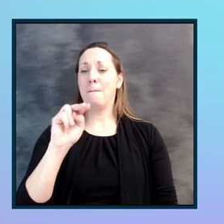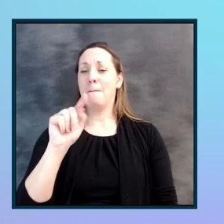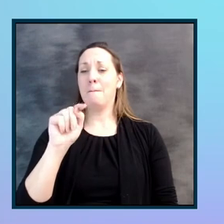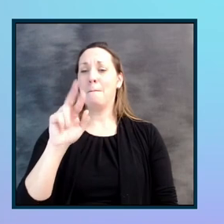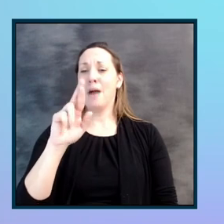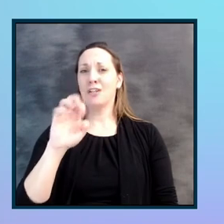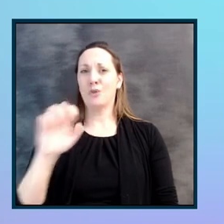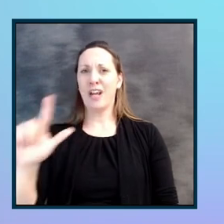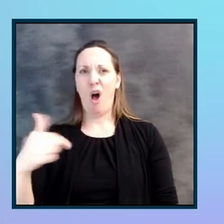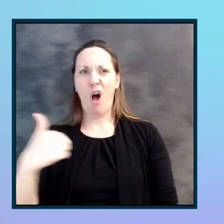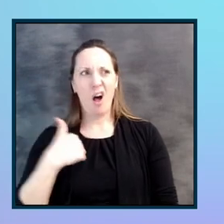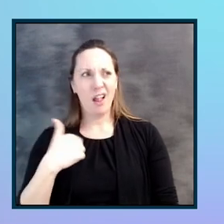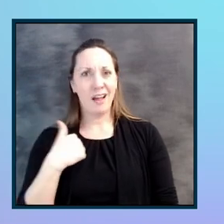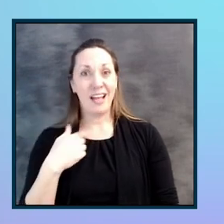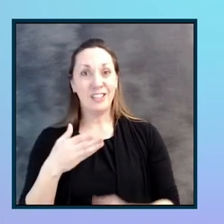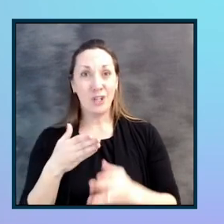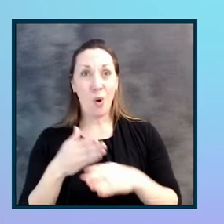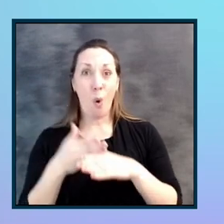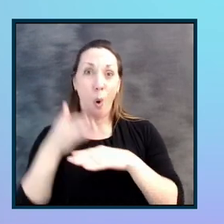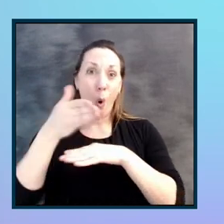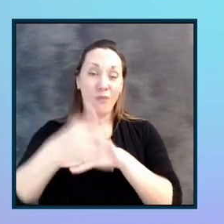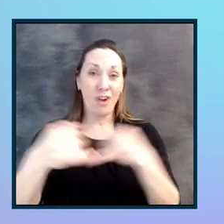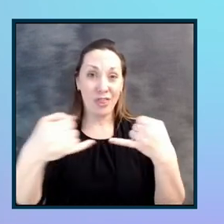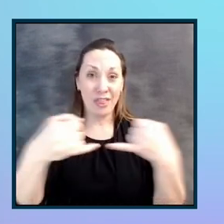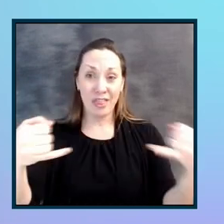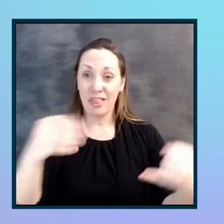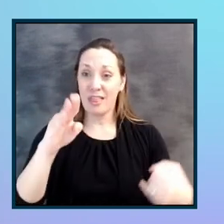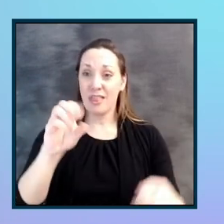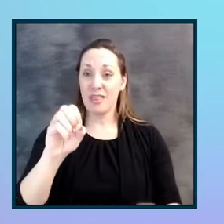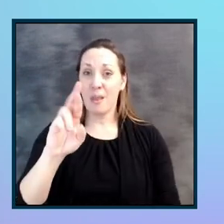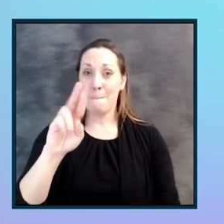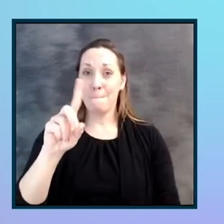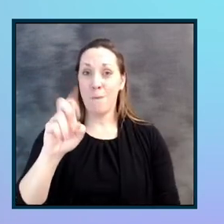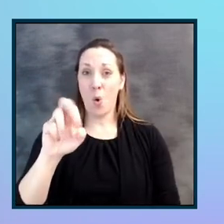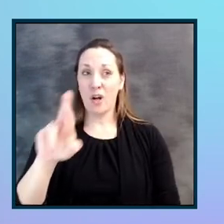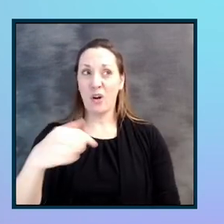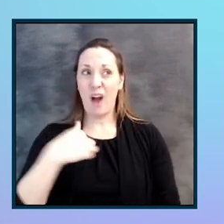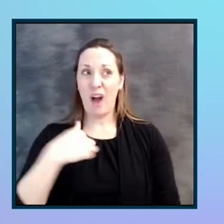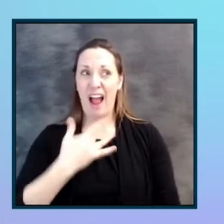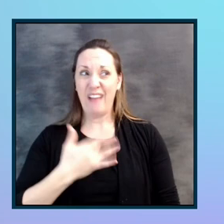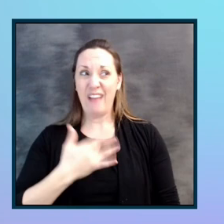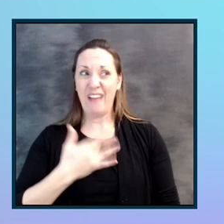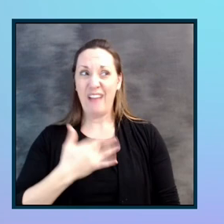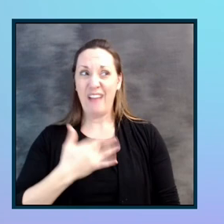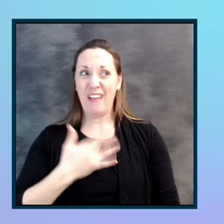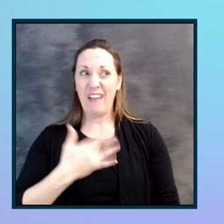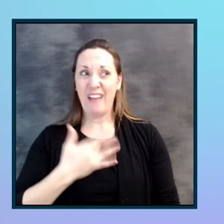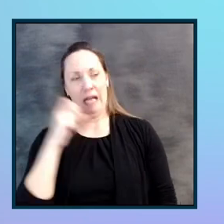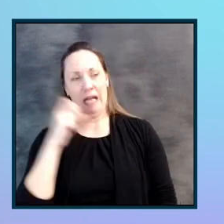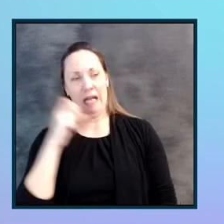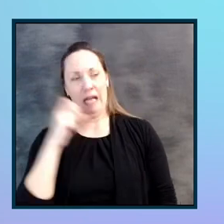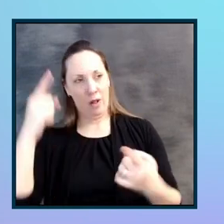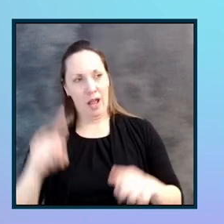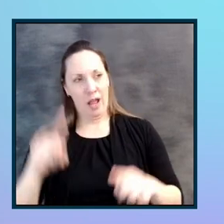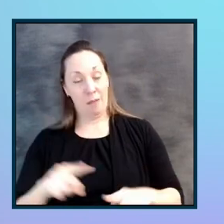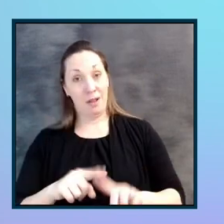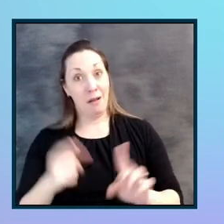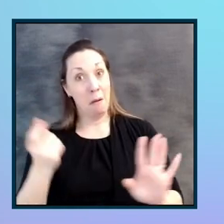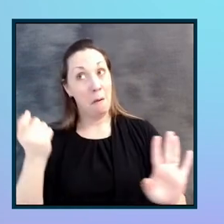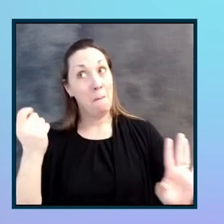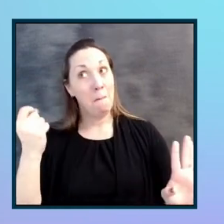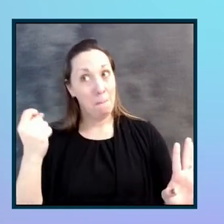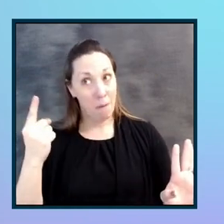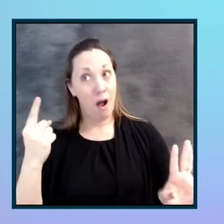pass through the border, I was like, I don't think this is going to happen. Uh, but lo and behold, we got it done.